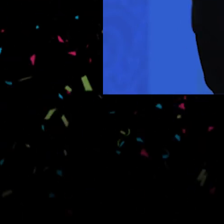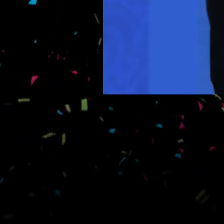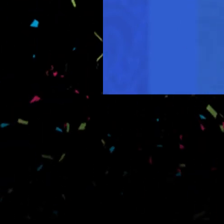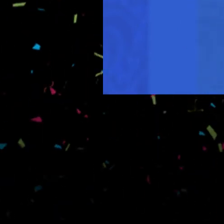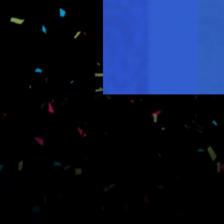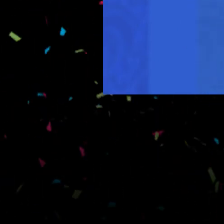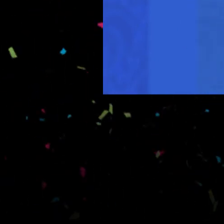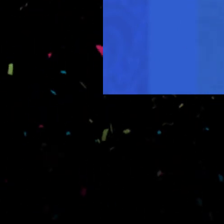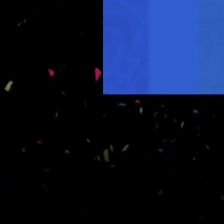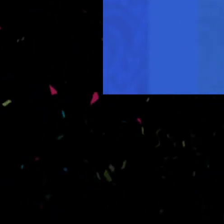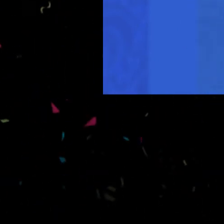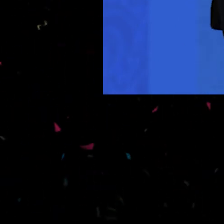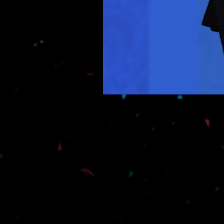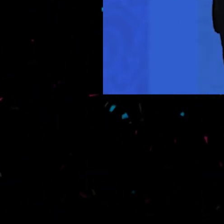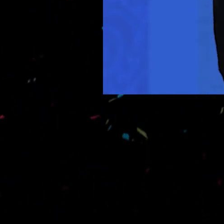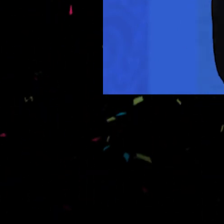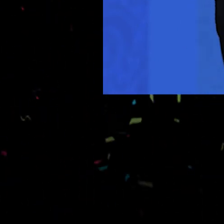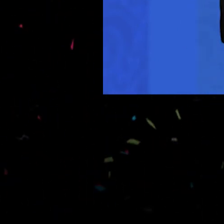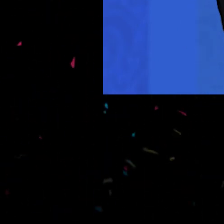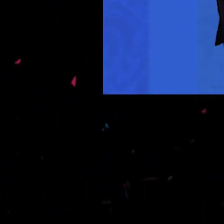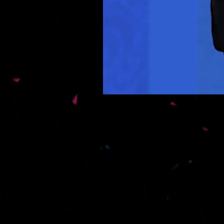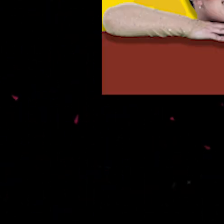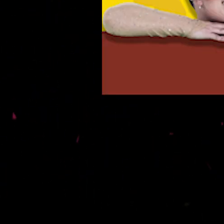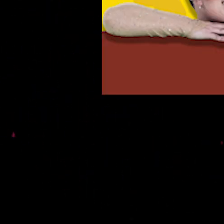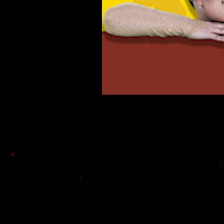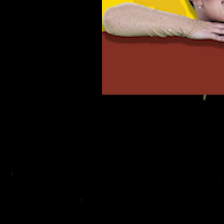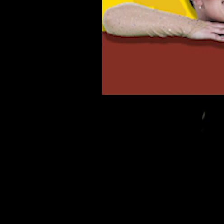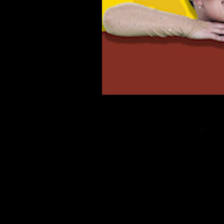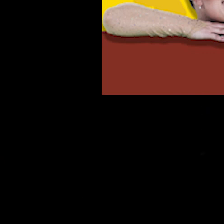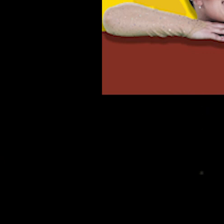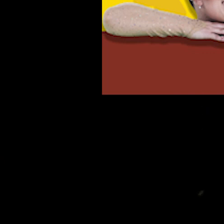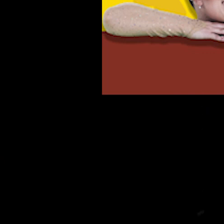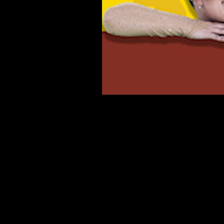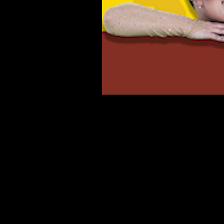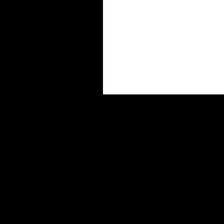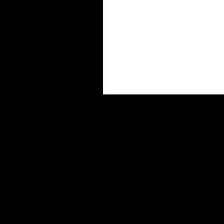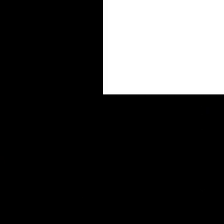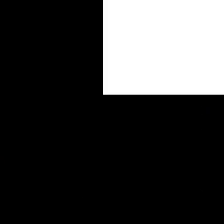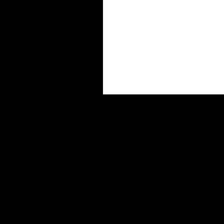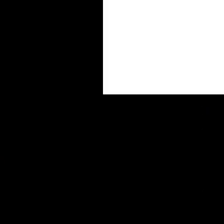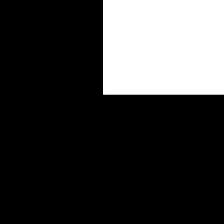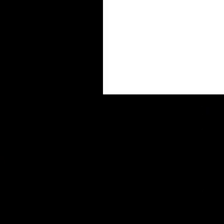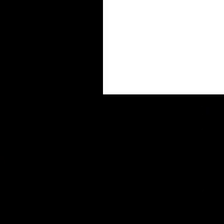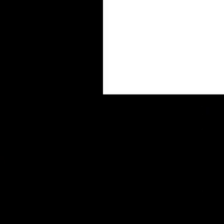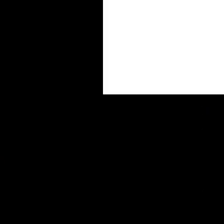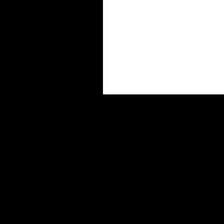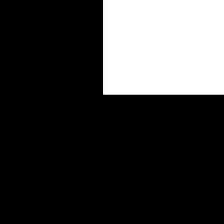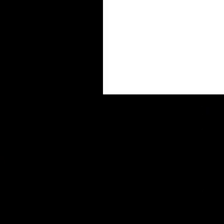Canon! Canon! Canon! Canon! Canon! Canon! Be sure to subscribe, like, and comment if you'll be there! or our Aw,